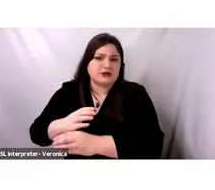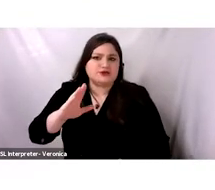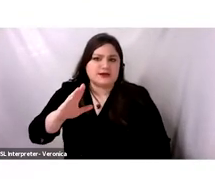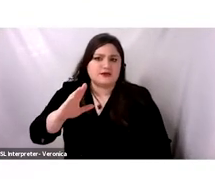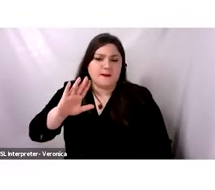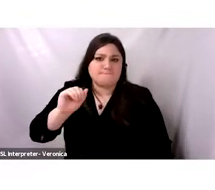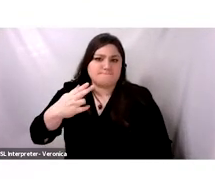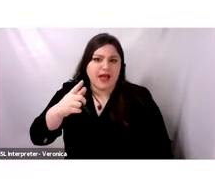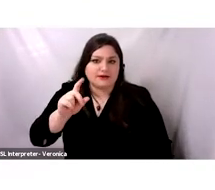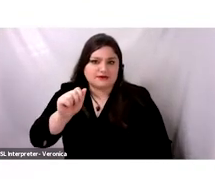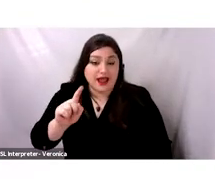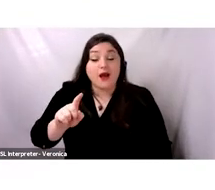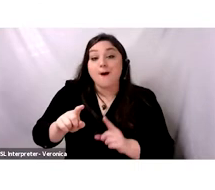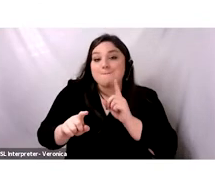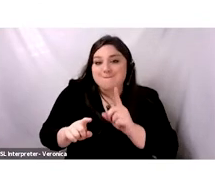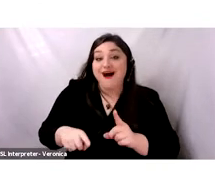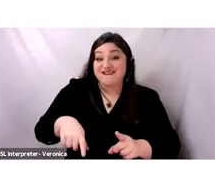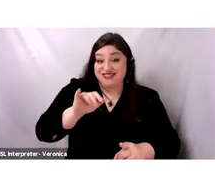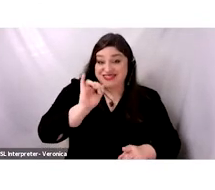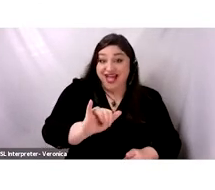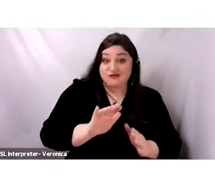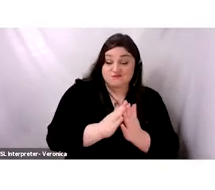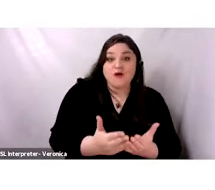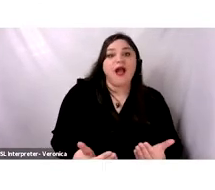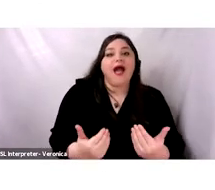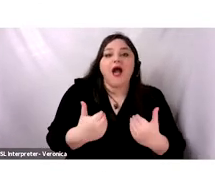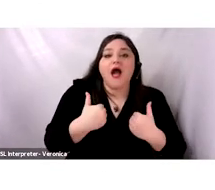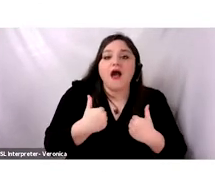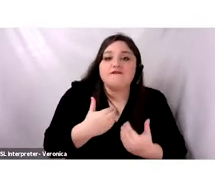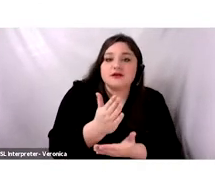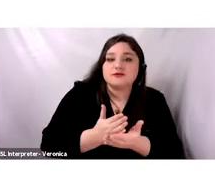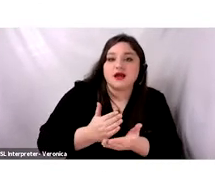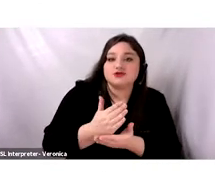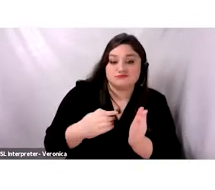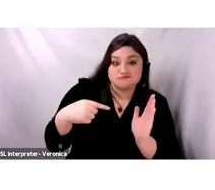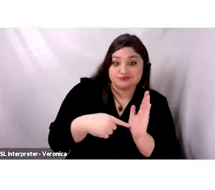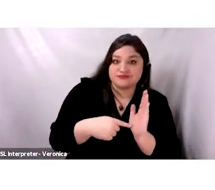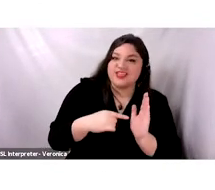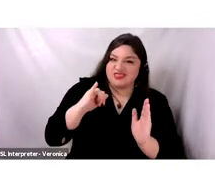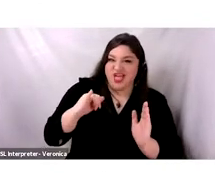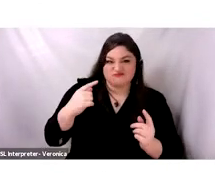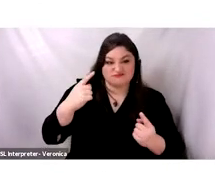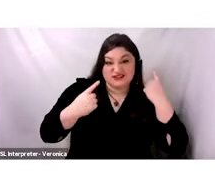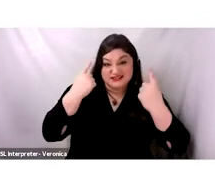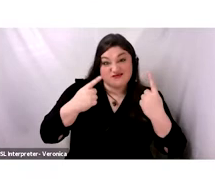had a section on dishes that we would now consider as vegan vegan or vegetarian.